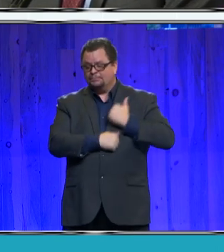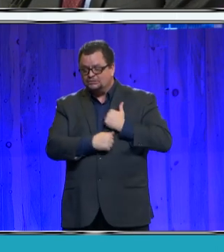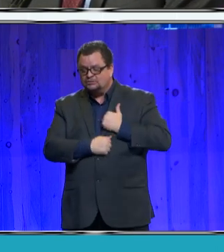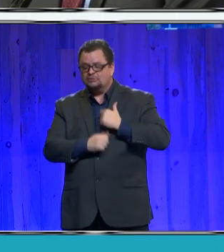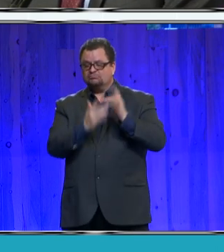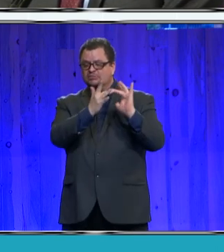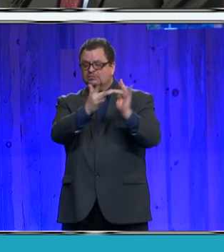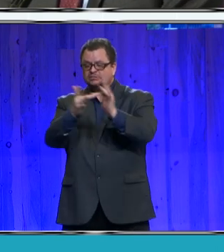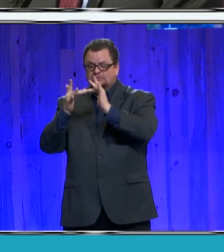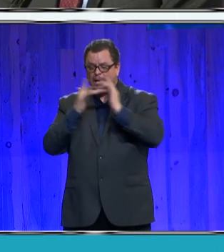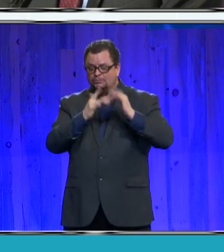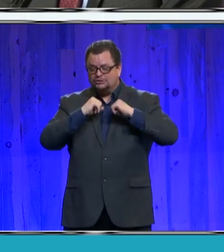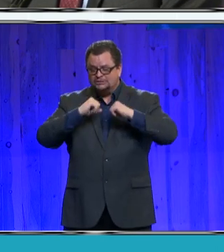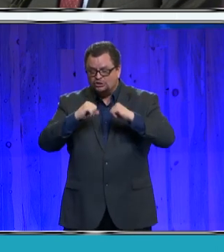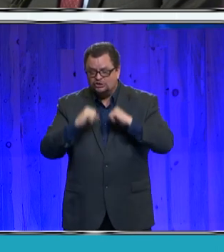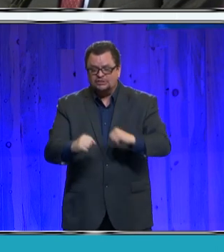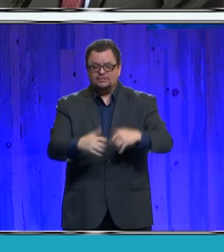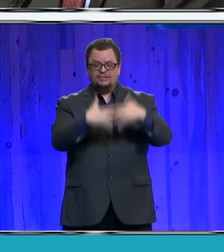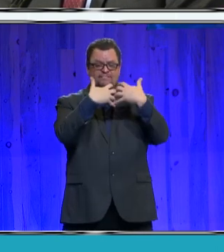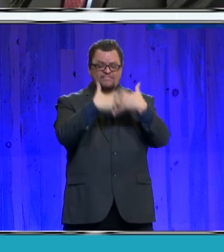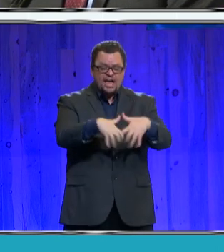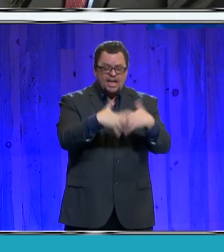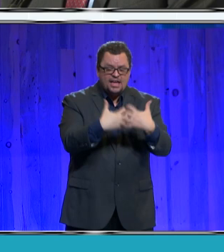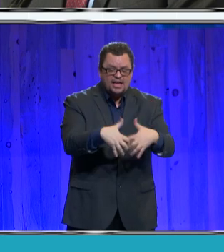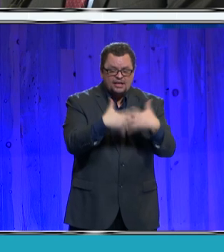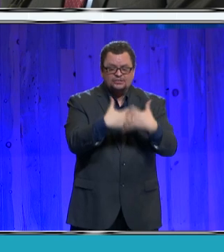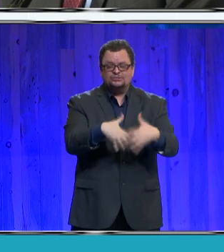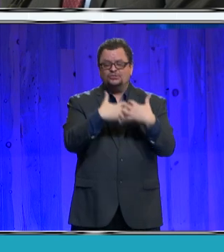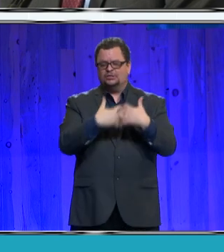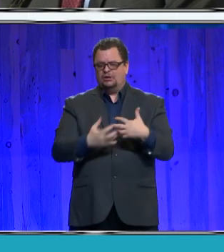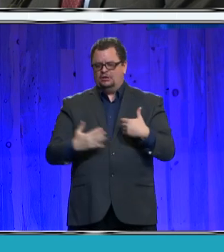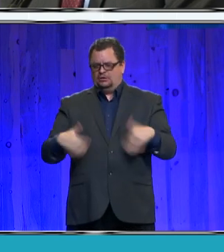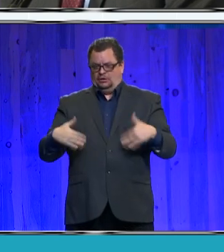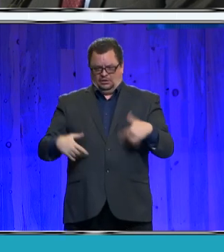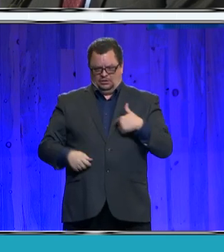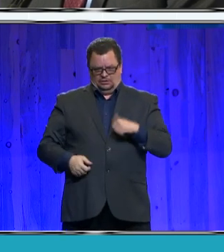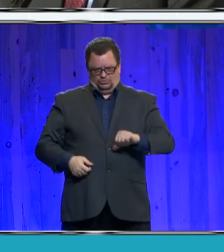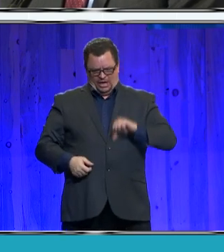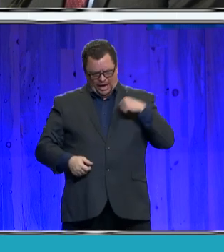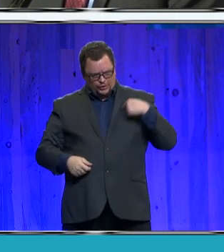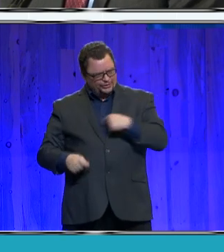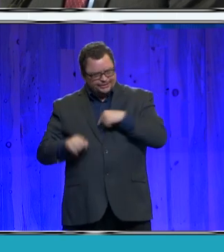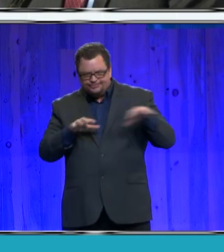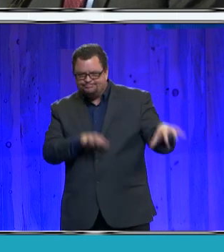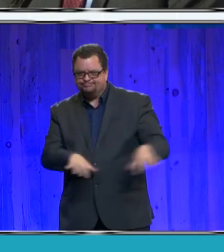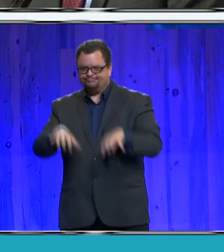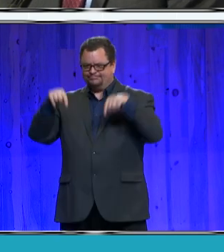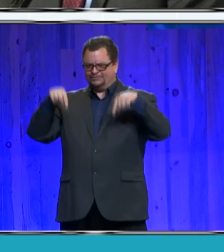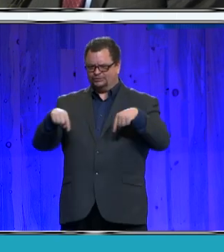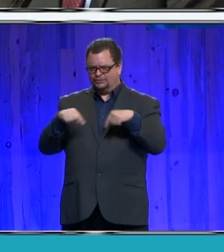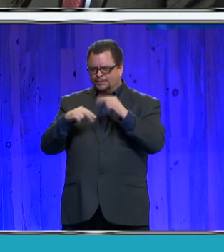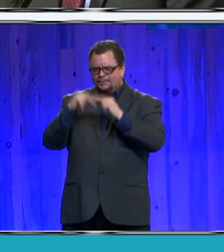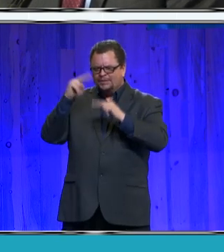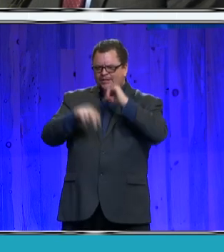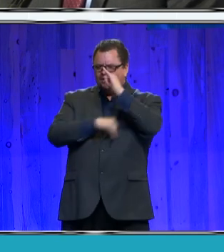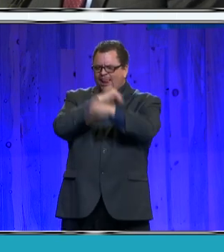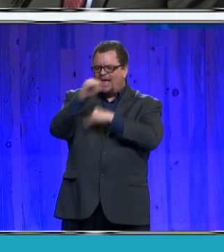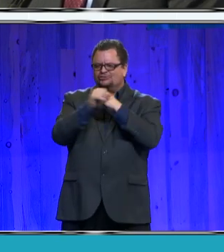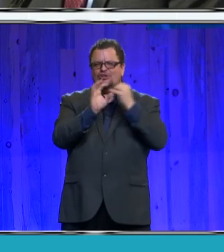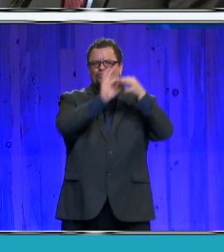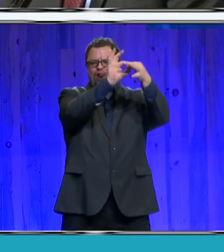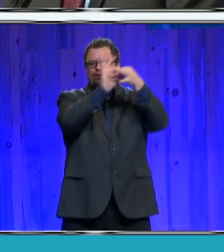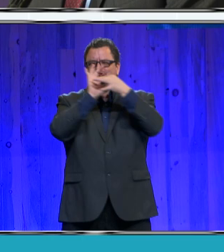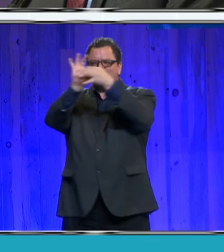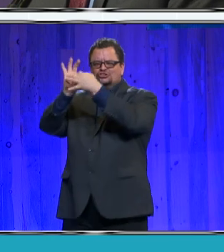I was proud how our region hosted our visitors, built international friendships, and showcased the prestige